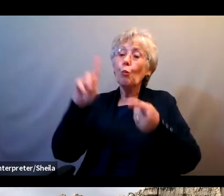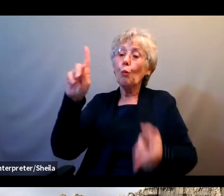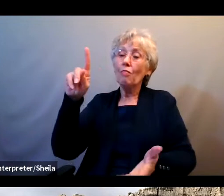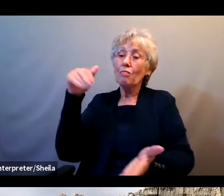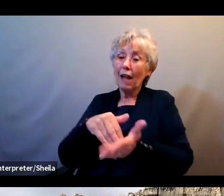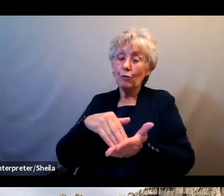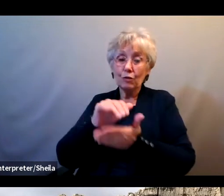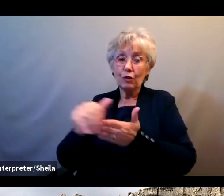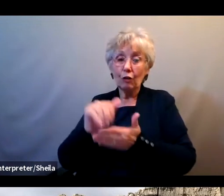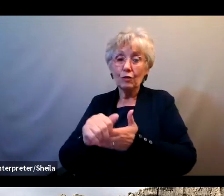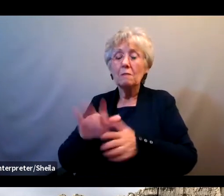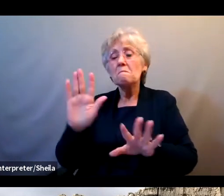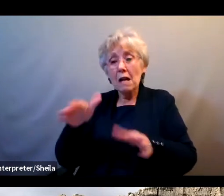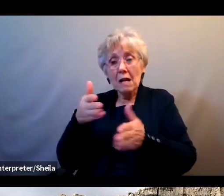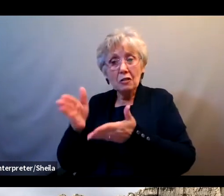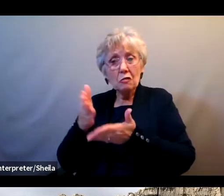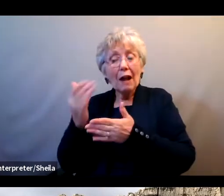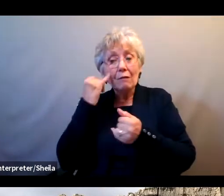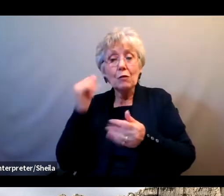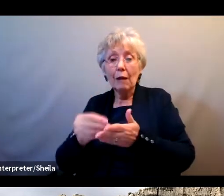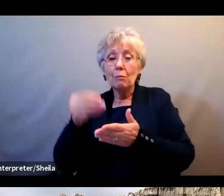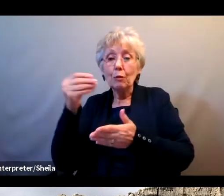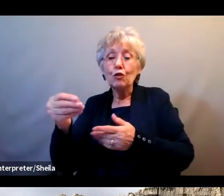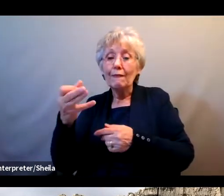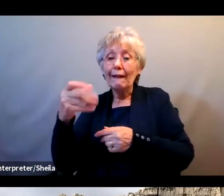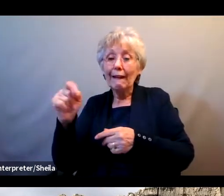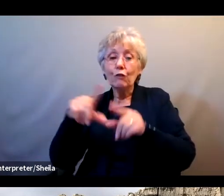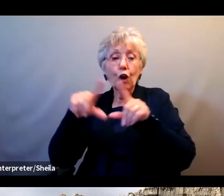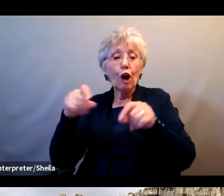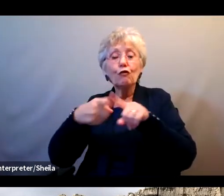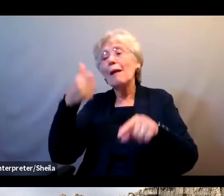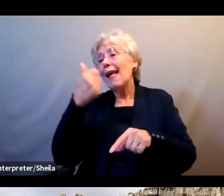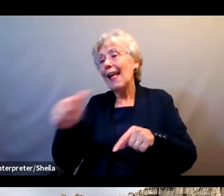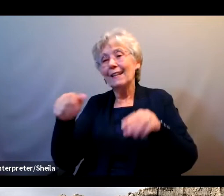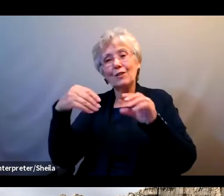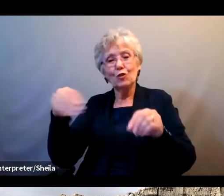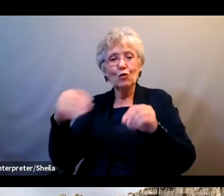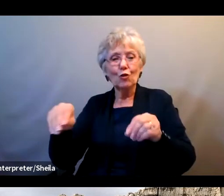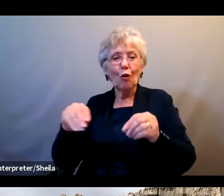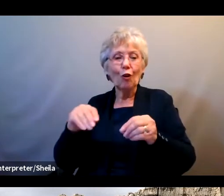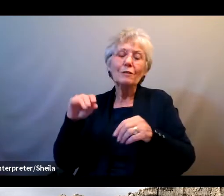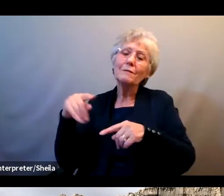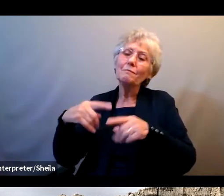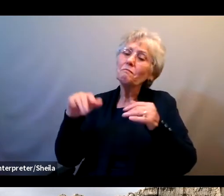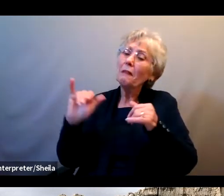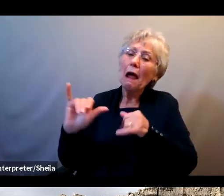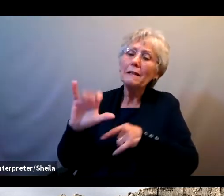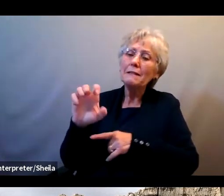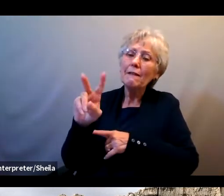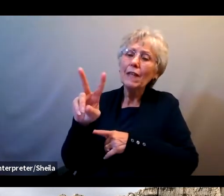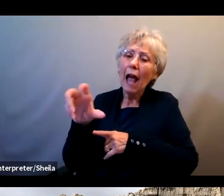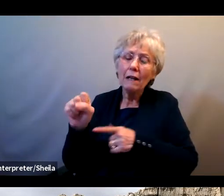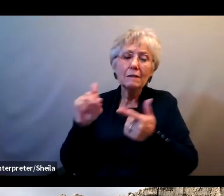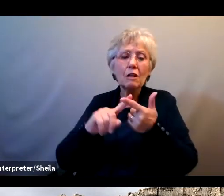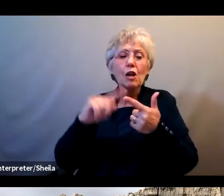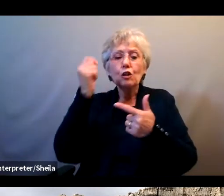It's all right if you can purchase the gift cards from any stores around like CVS, Target, Best Buy